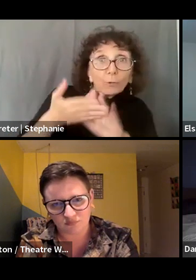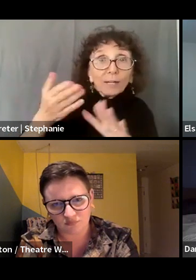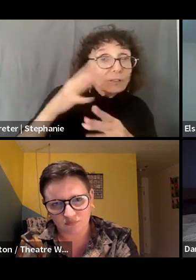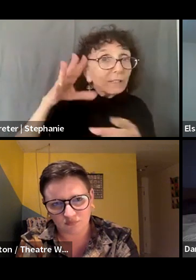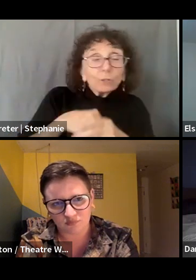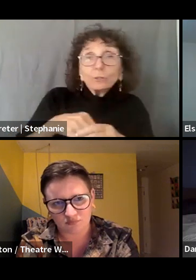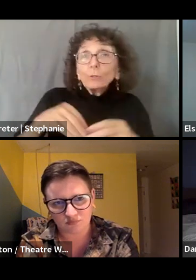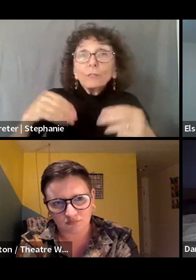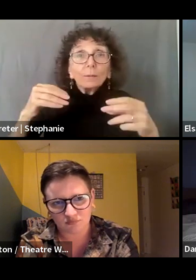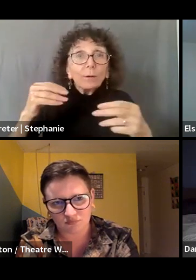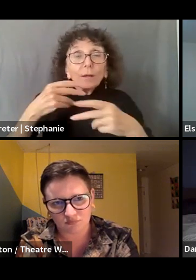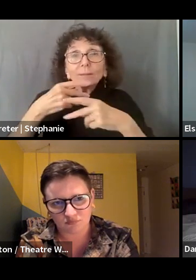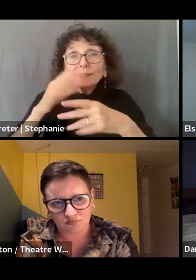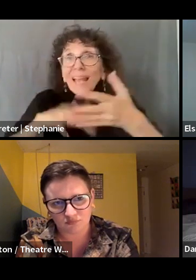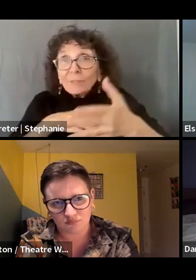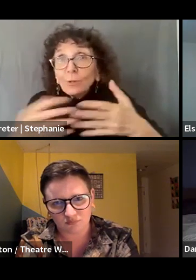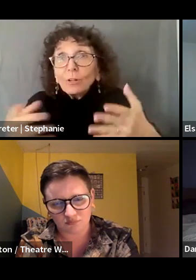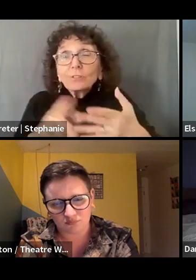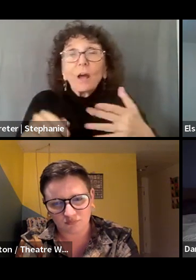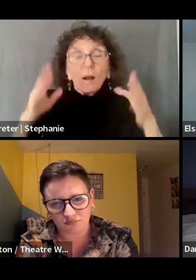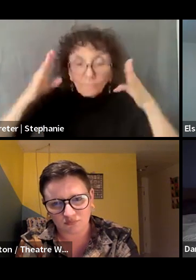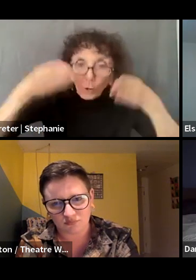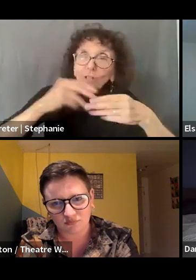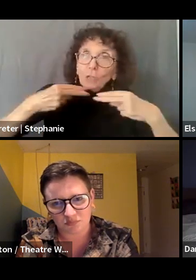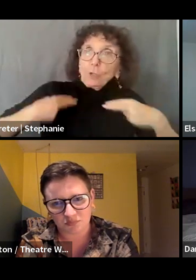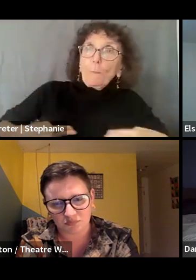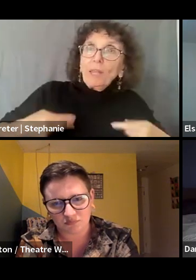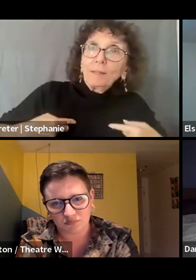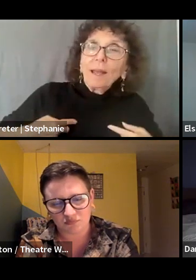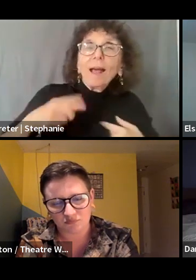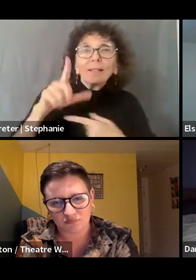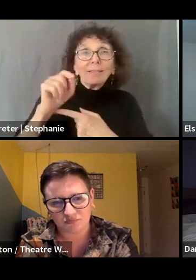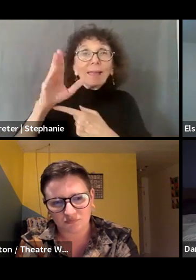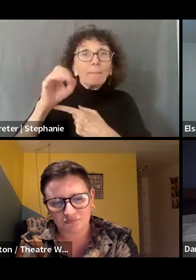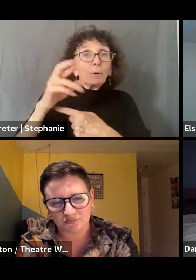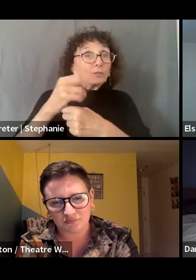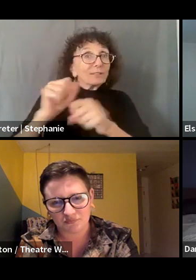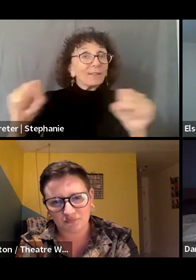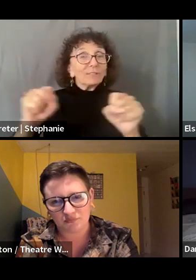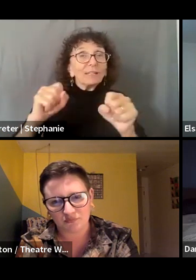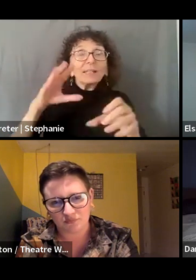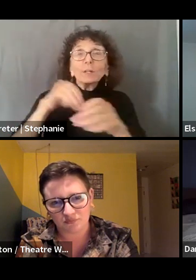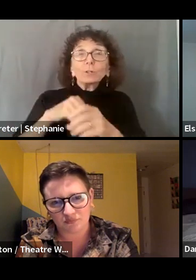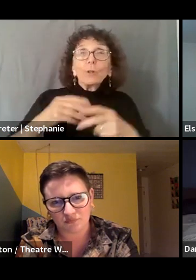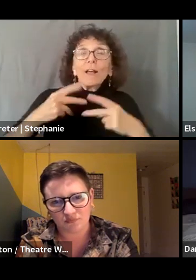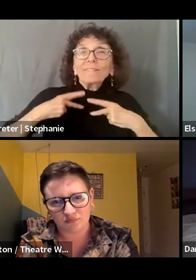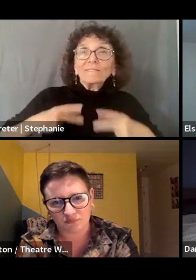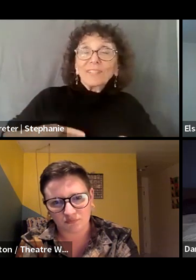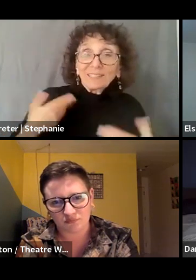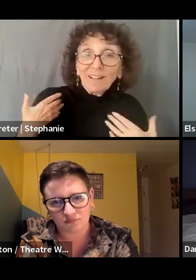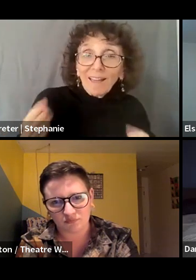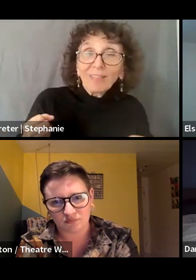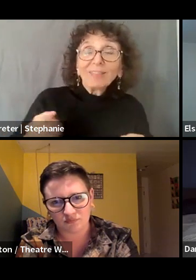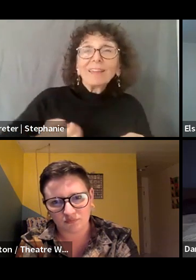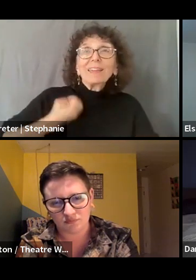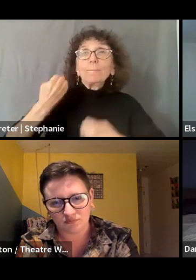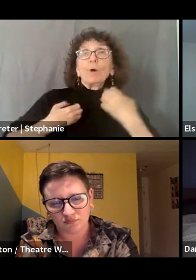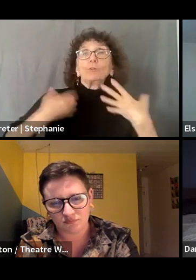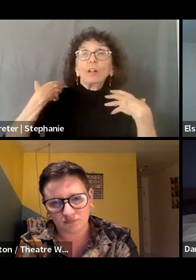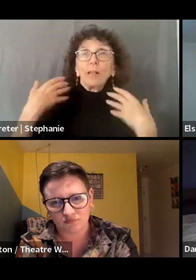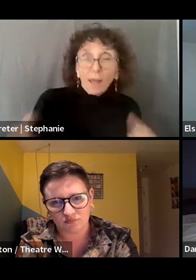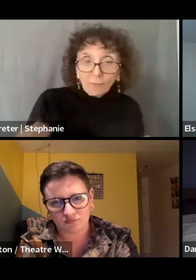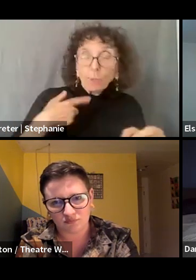are human centered. Labor and safety standards include all aspects of physical and emotional health and are taught and followed. And career